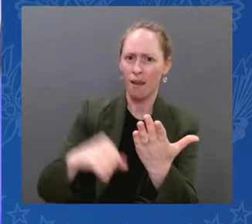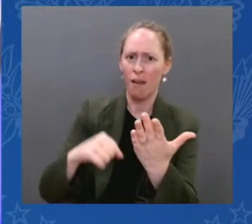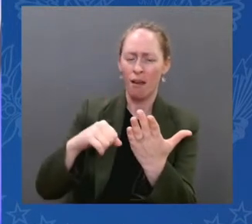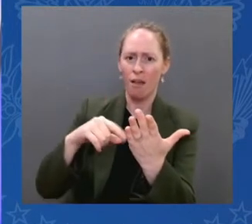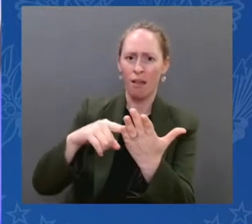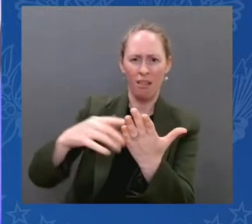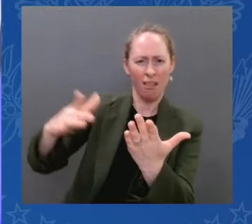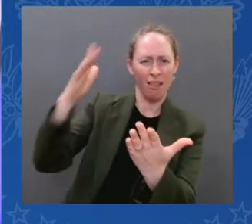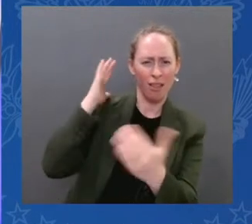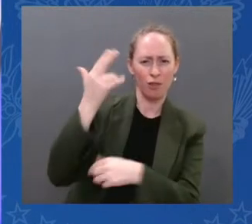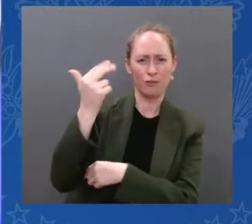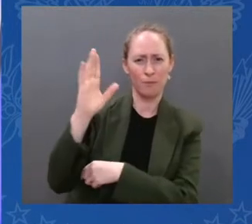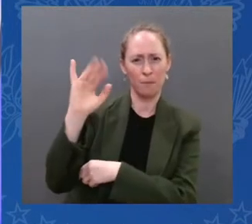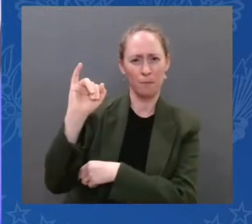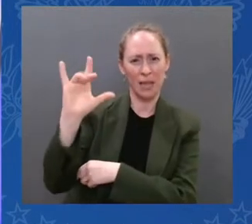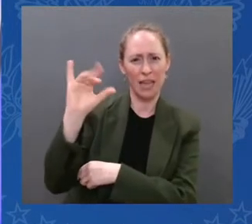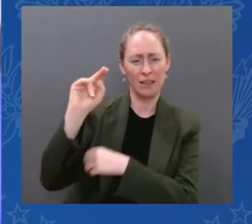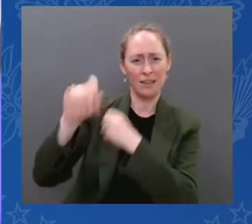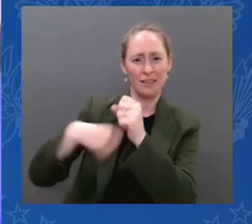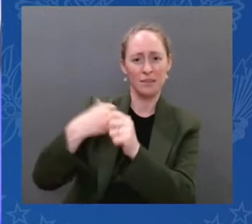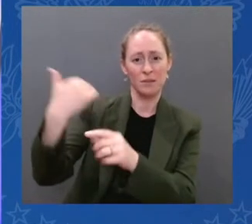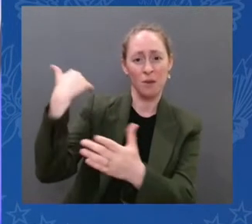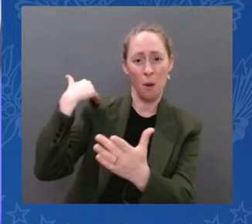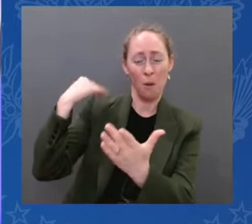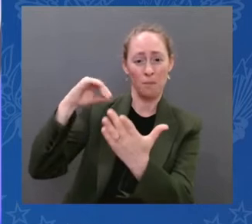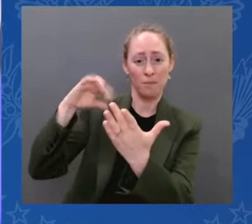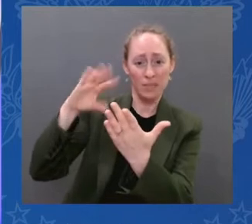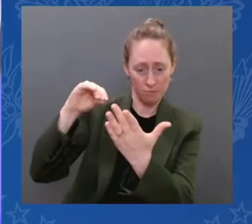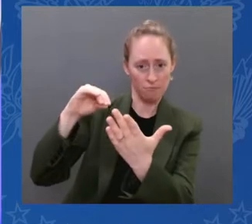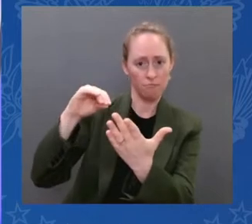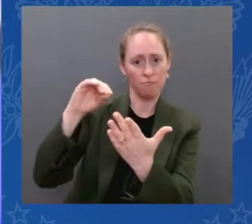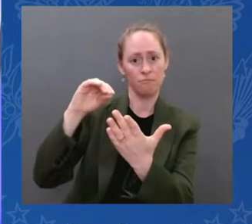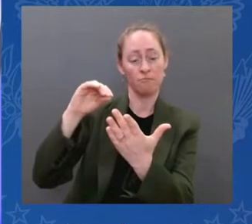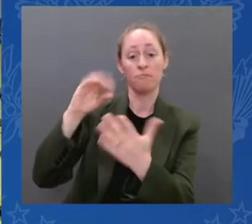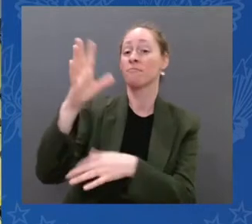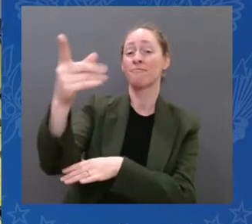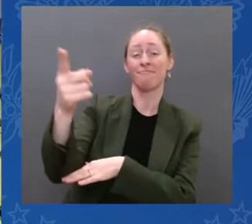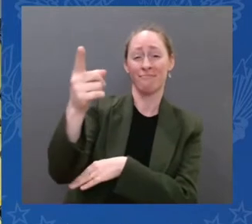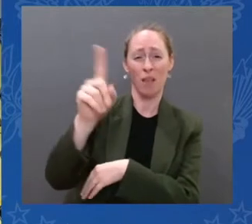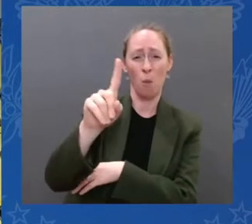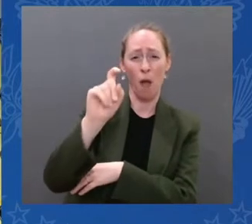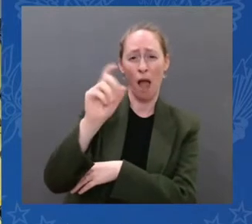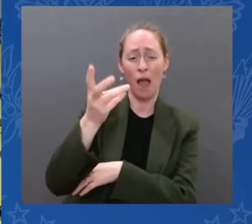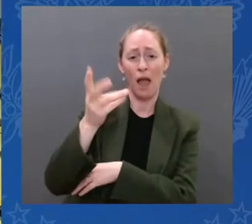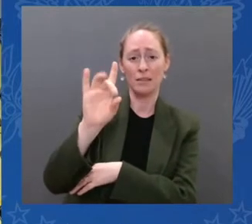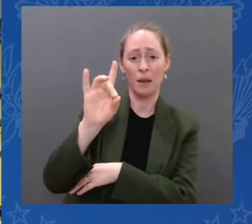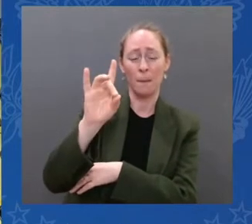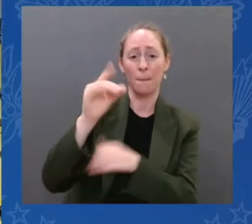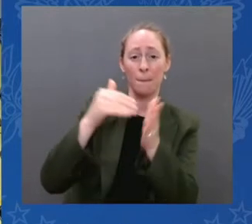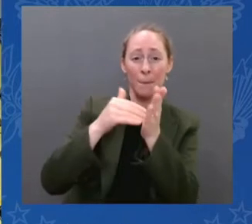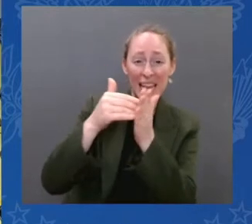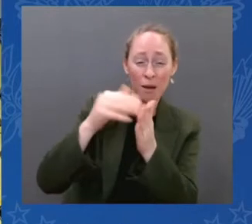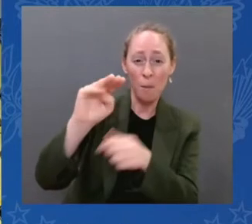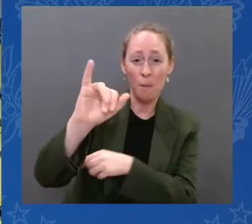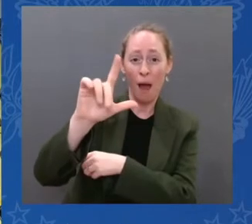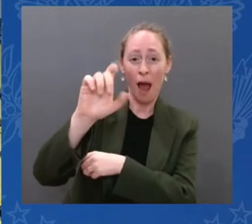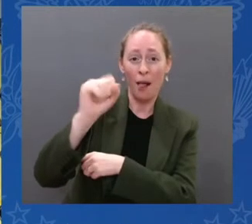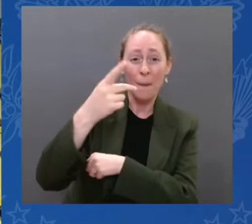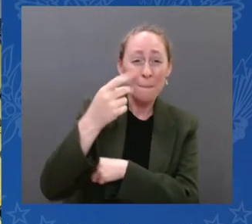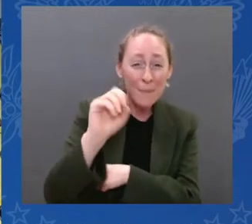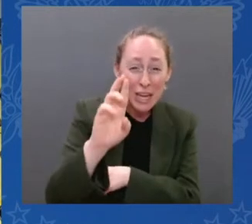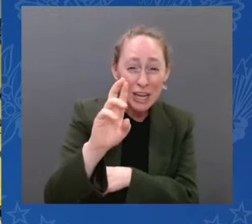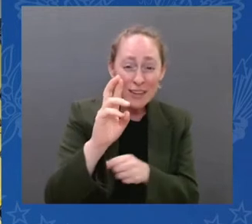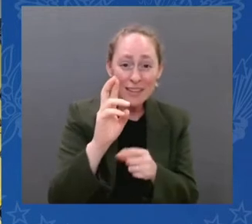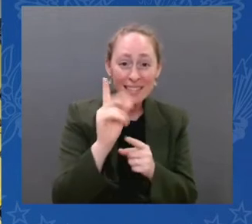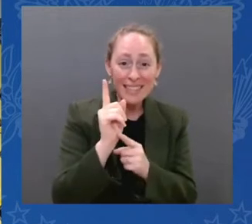And that light that you are seeing on one of those little specks has been traveling for